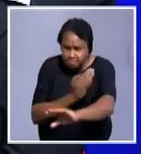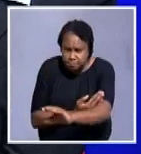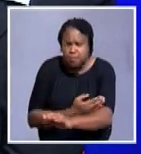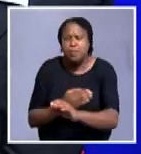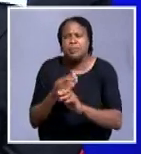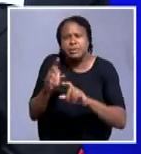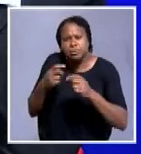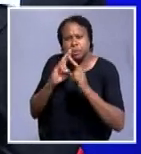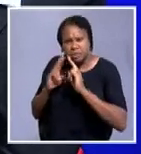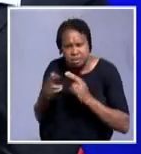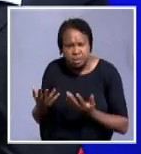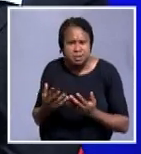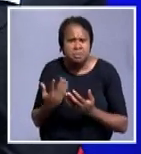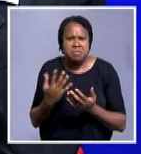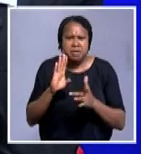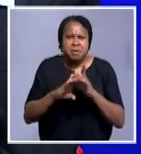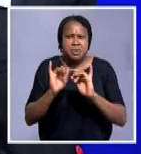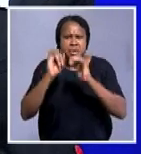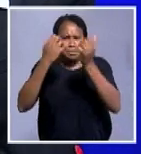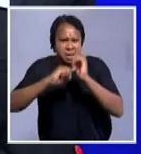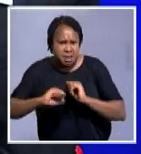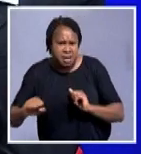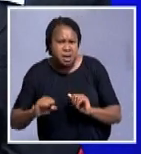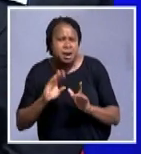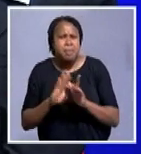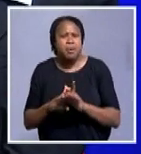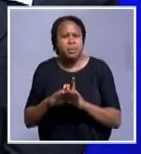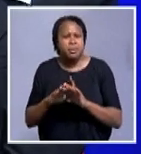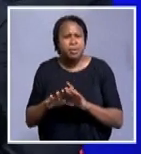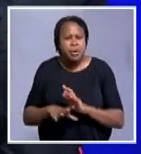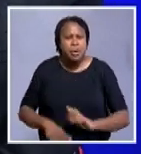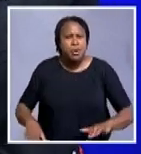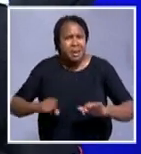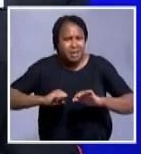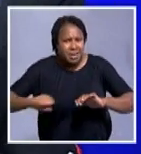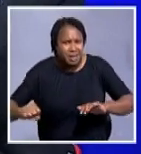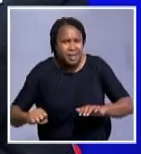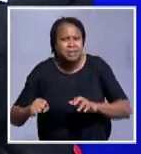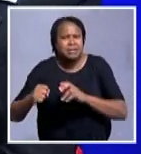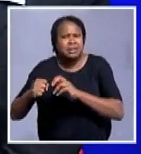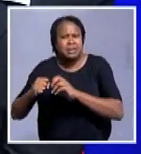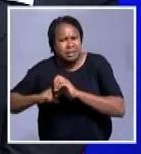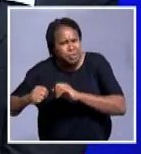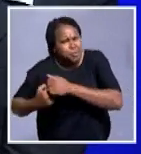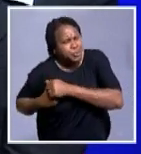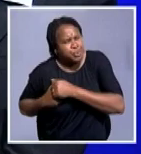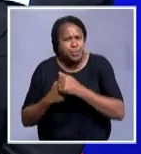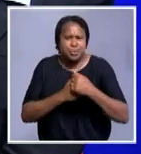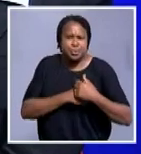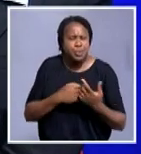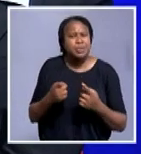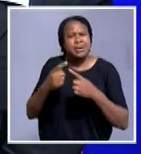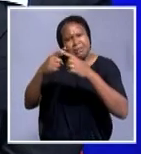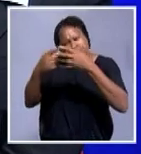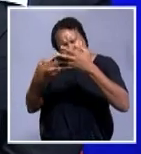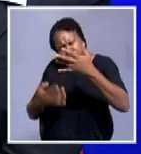whether it is the questions around urban land, questions around communal land, questions around ancestral land claims, all of